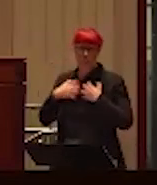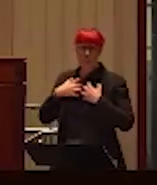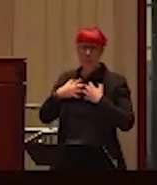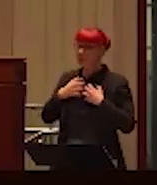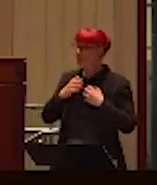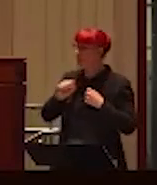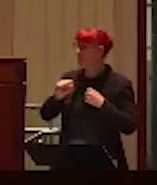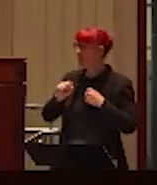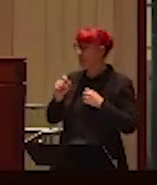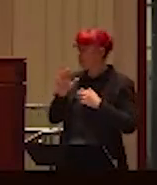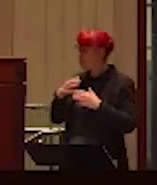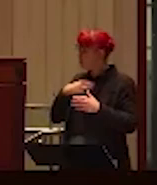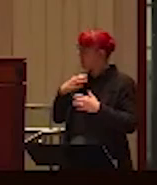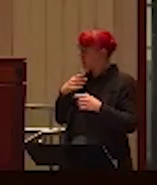complain.